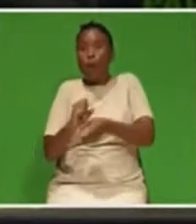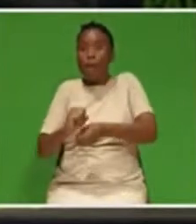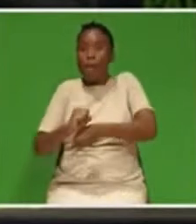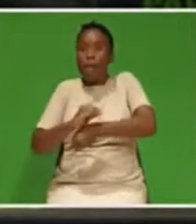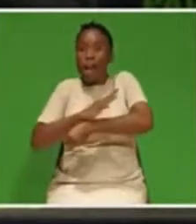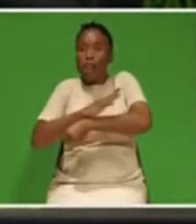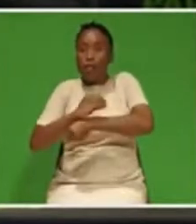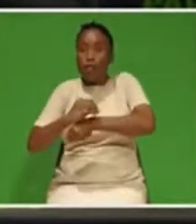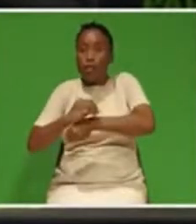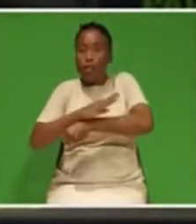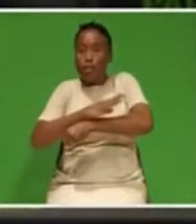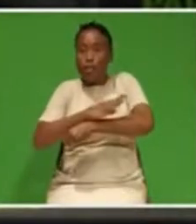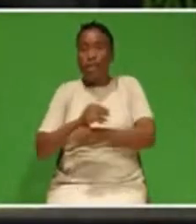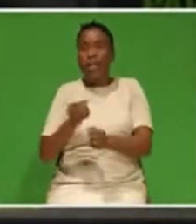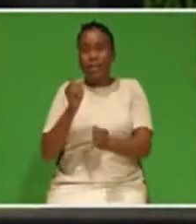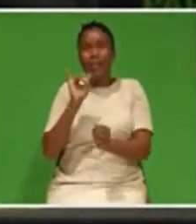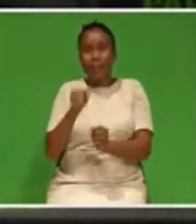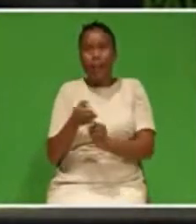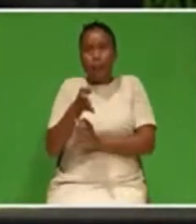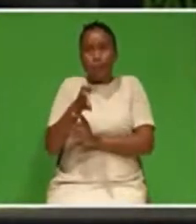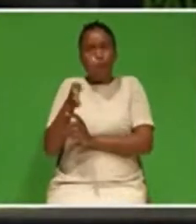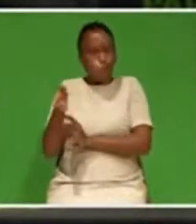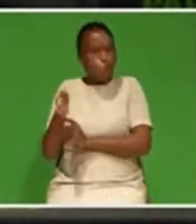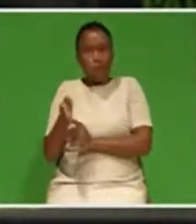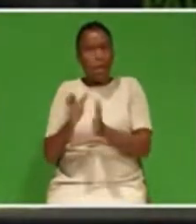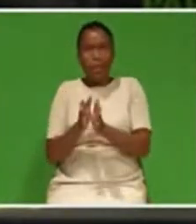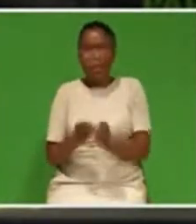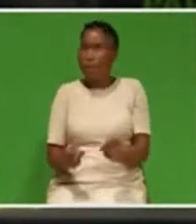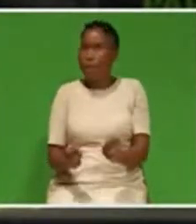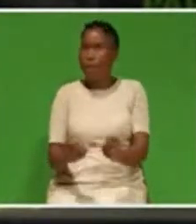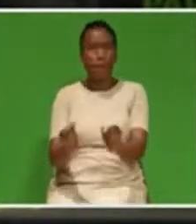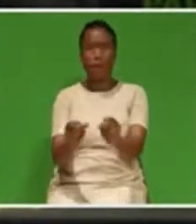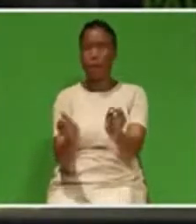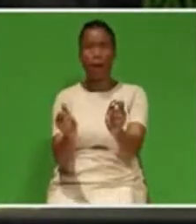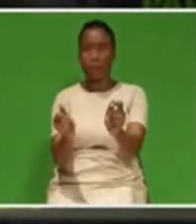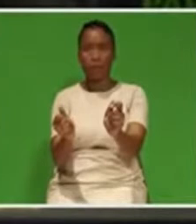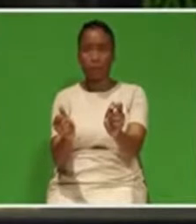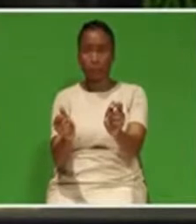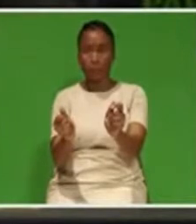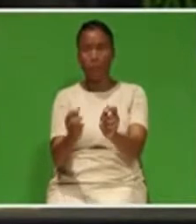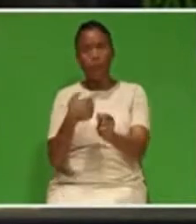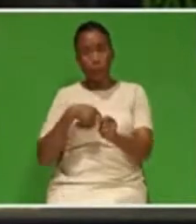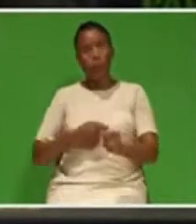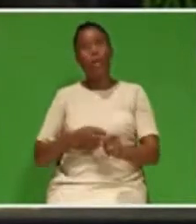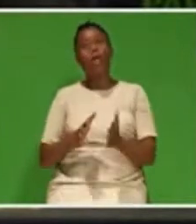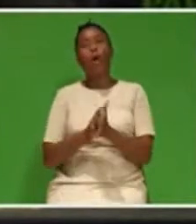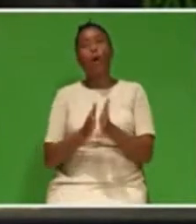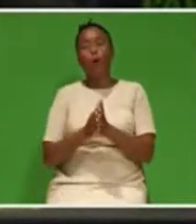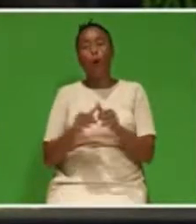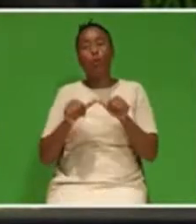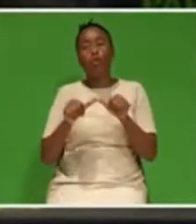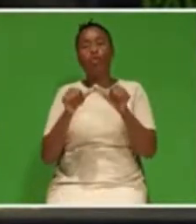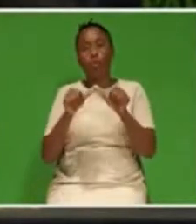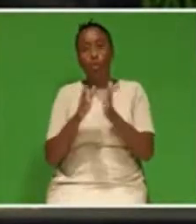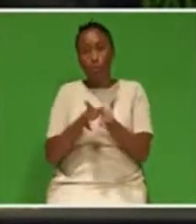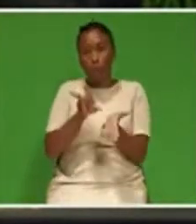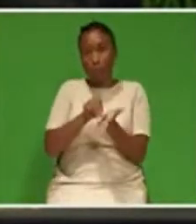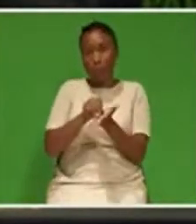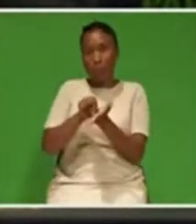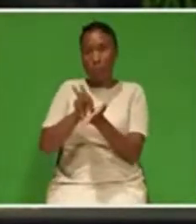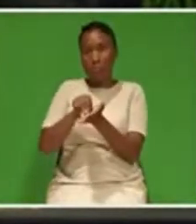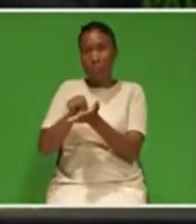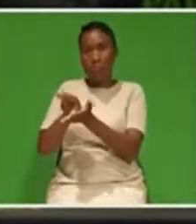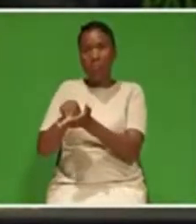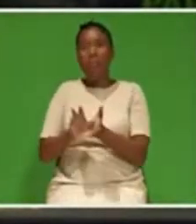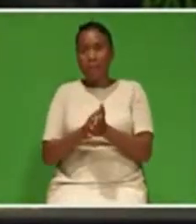still occurring at unacceptable rates, and we continue to record deaths that could